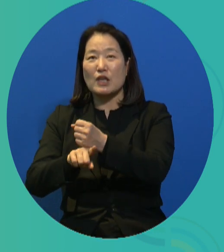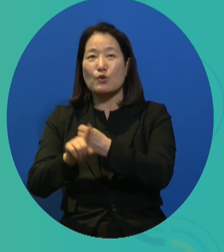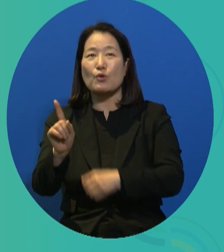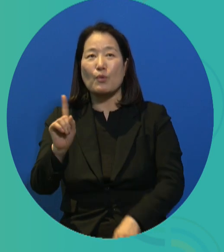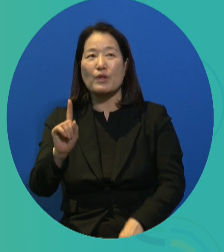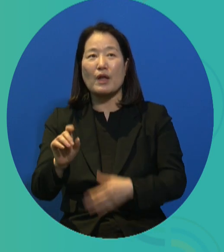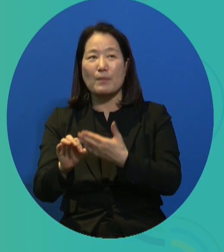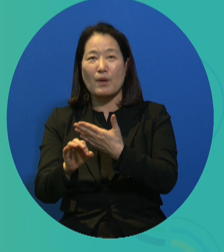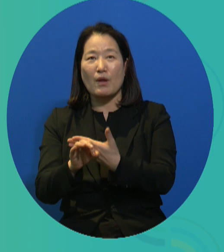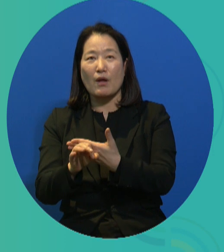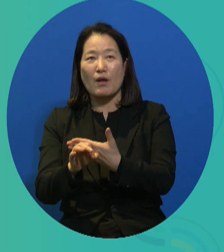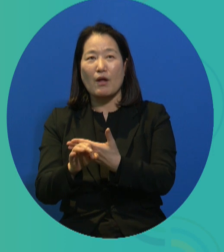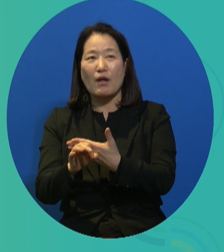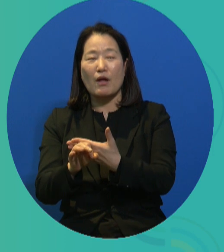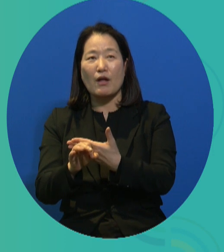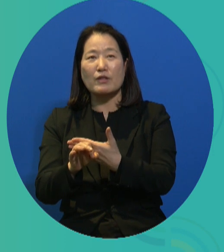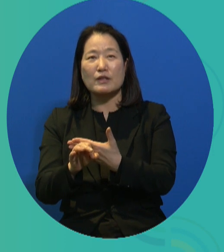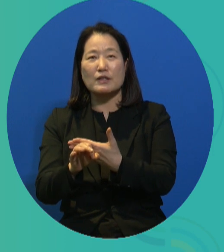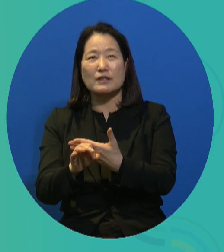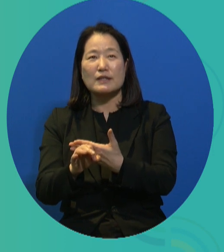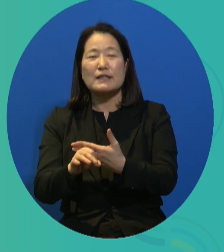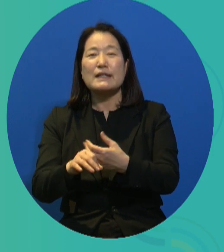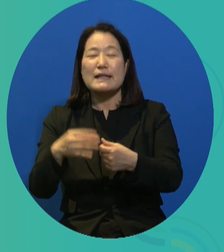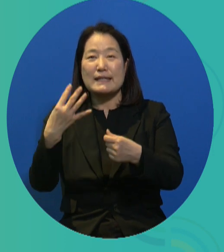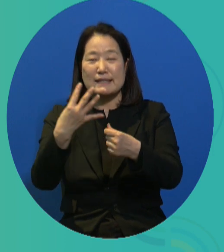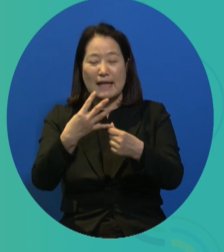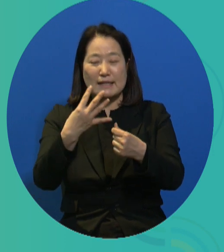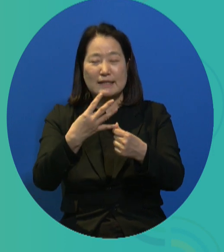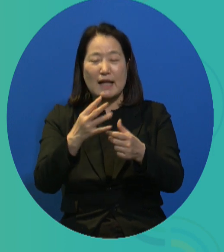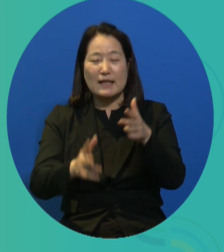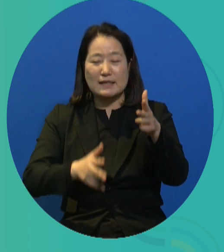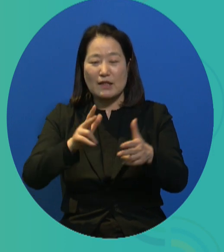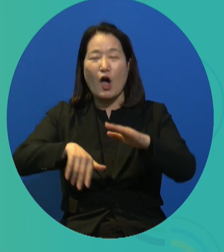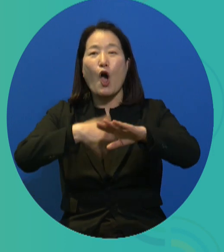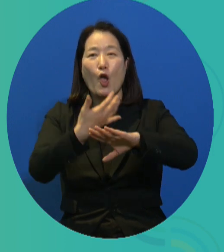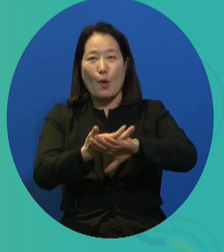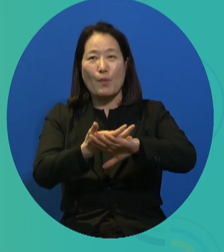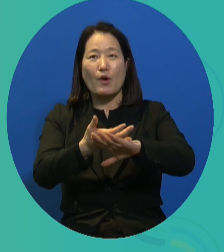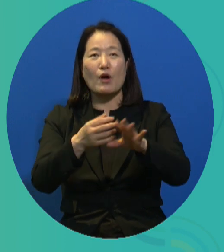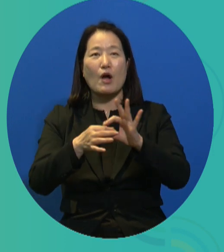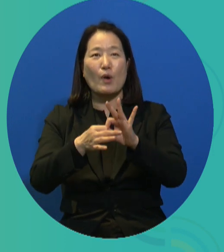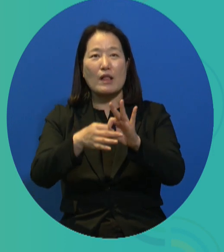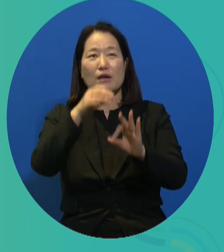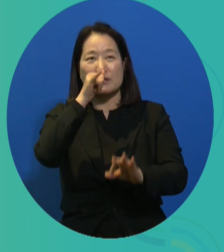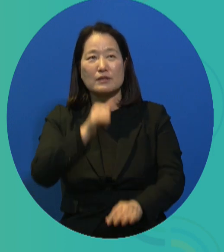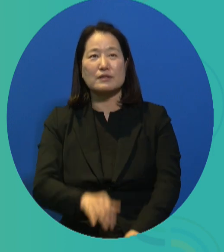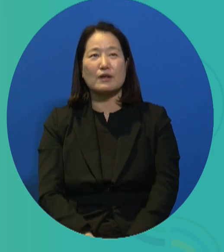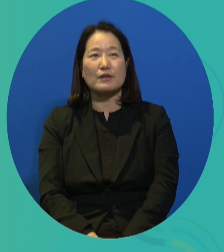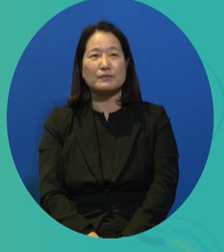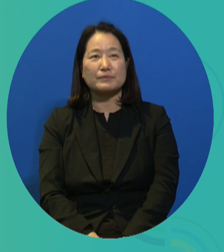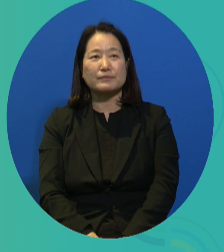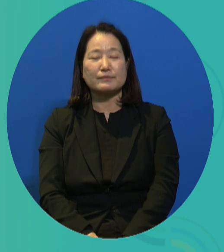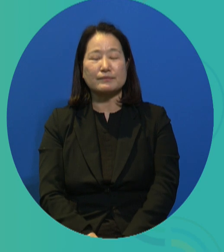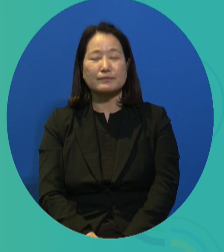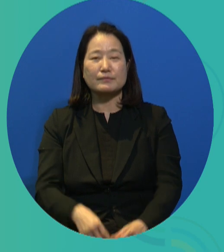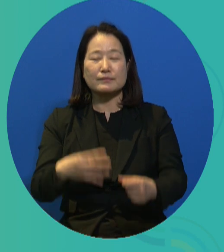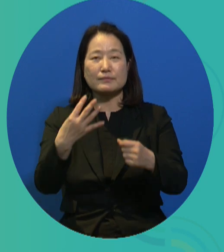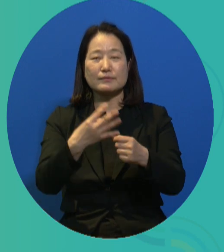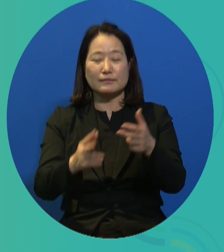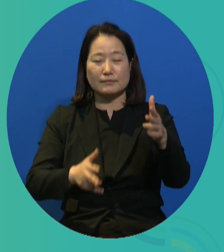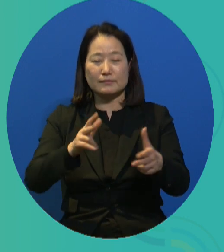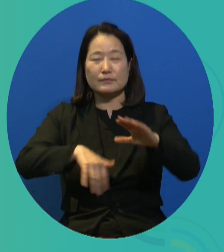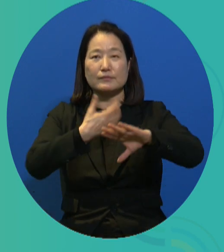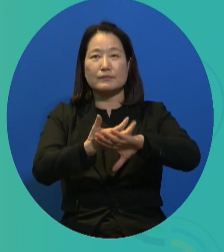unnecessary. This neologism means that some workers will be unnecessary under the fourth industrial